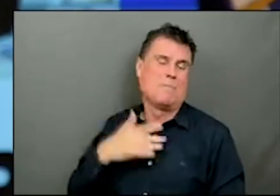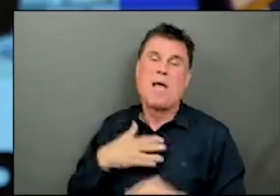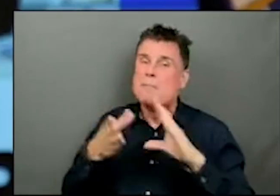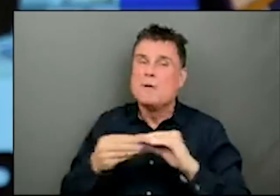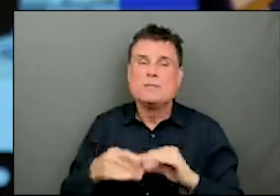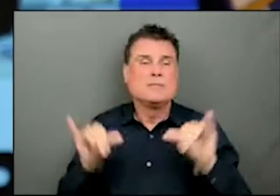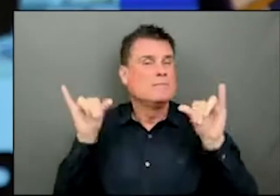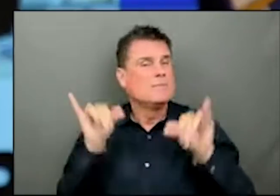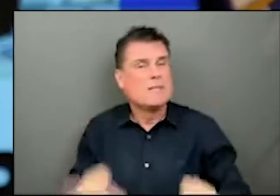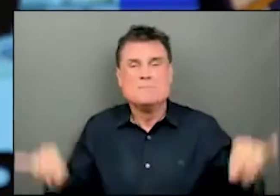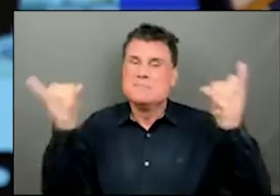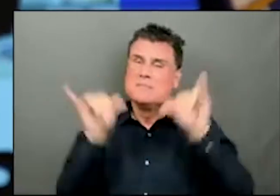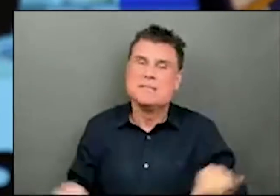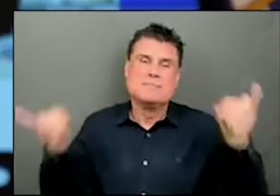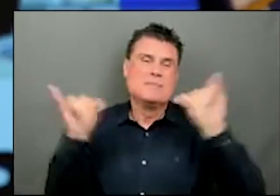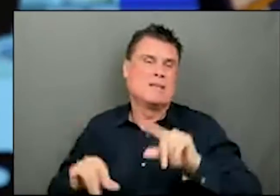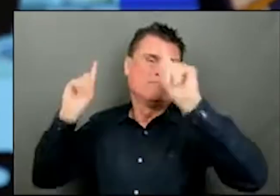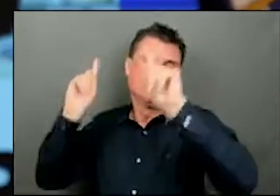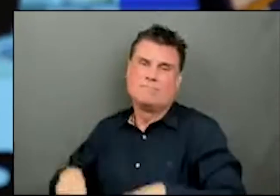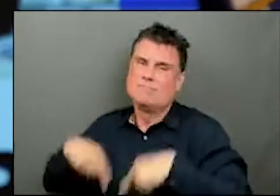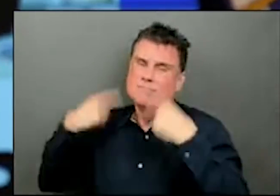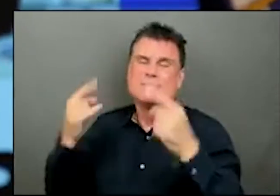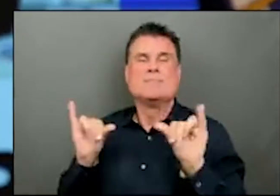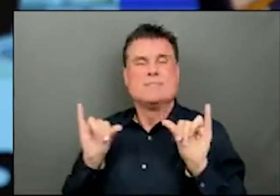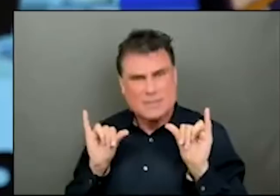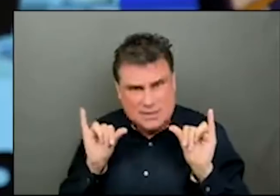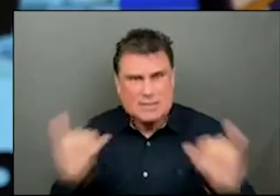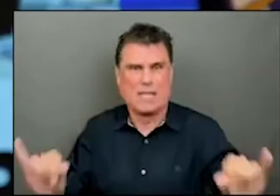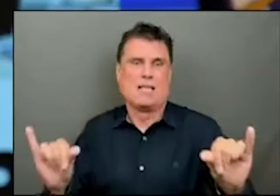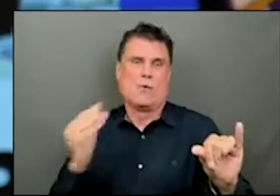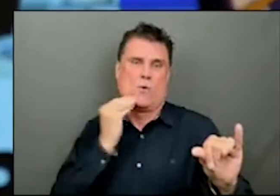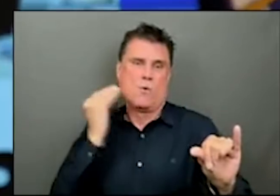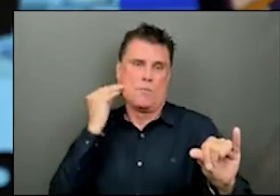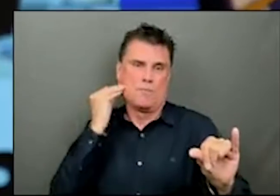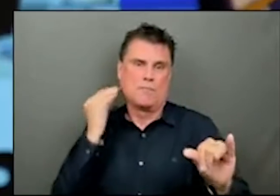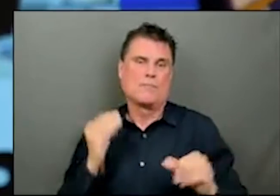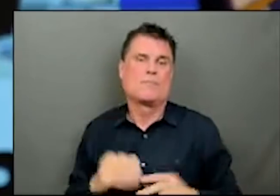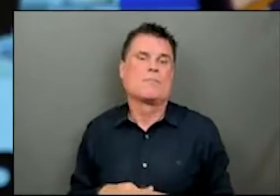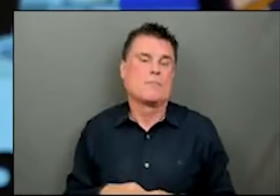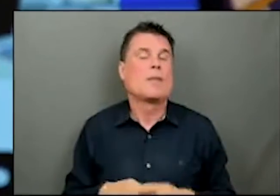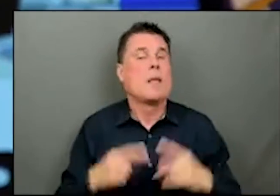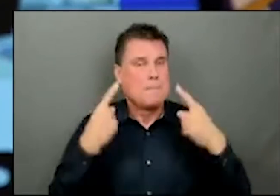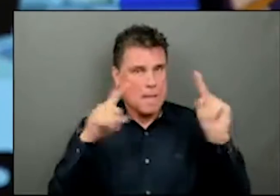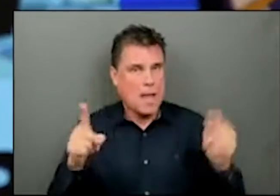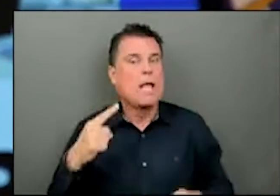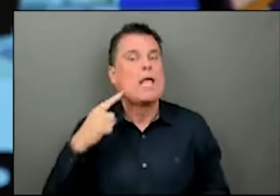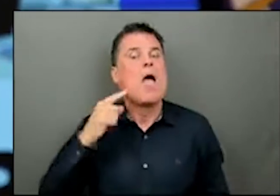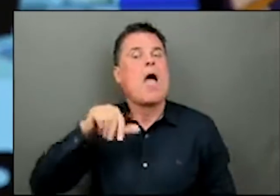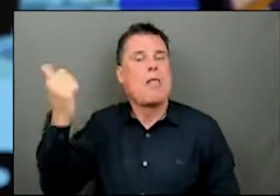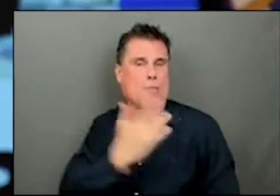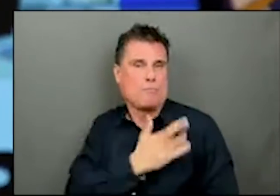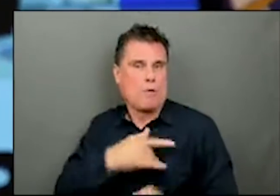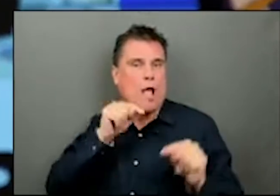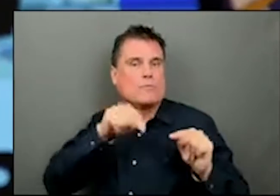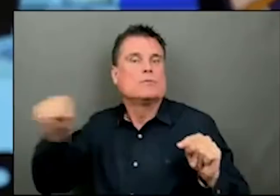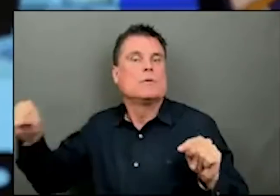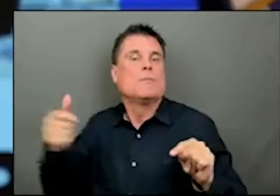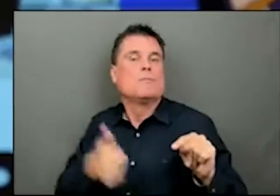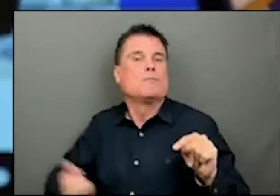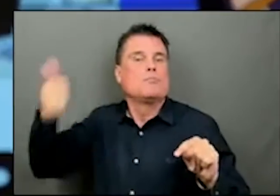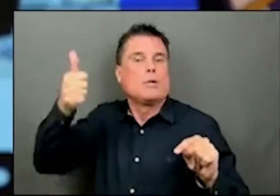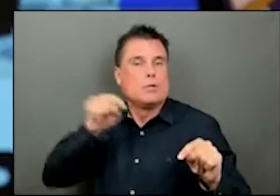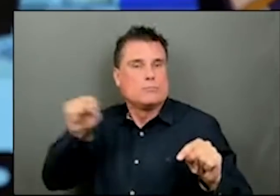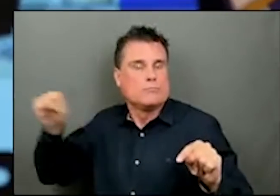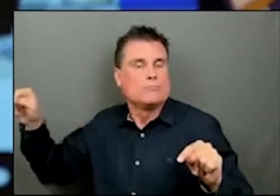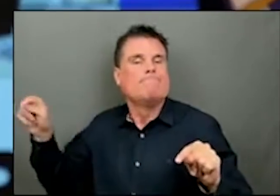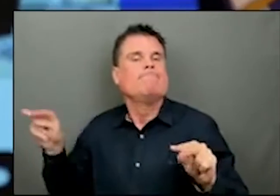record for months and months, and I'm grateful now that I'm hearing from other premiers and other parts of the country, they're not only urging